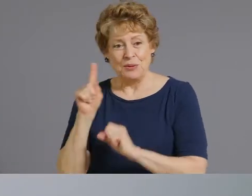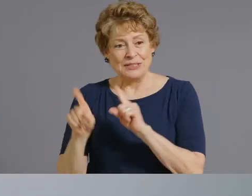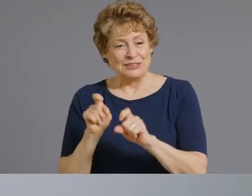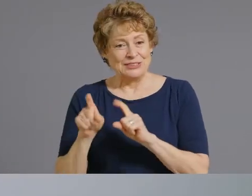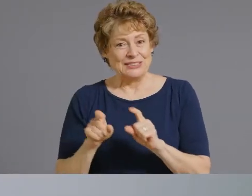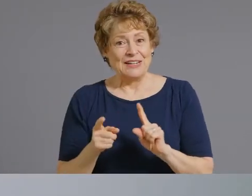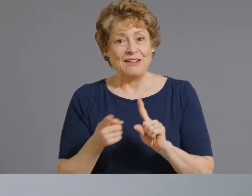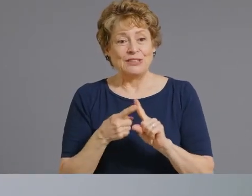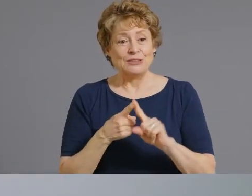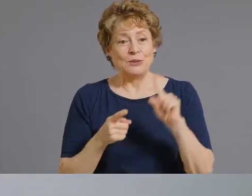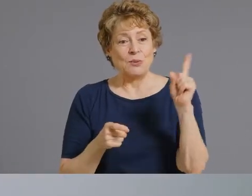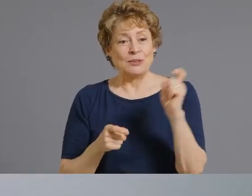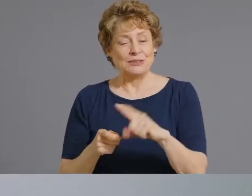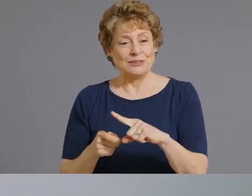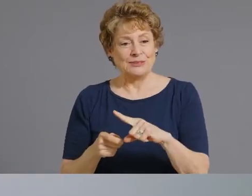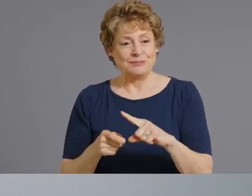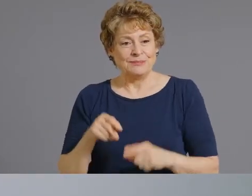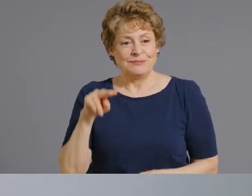hi nicole